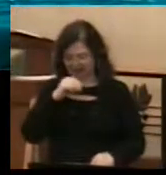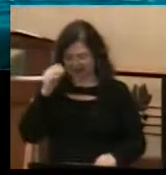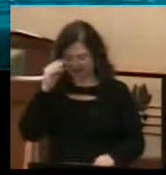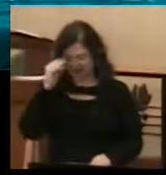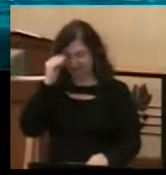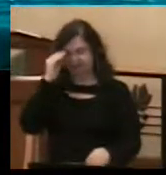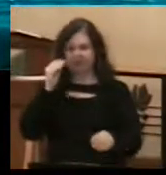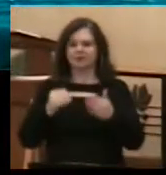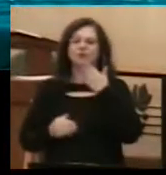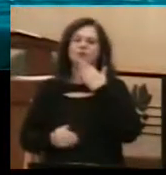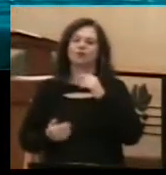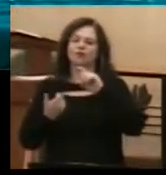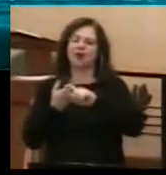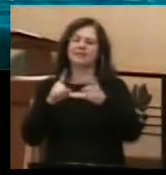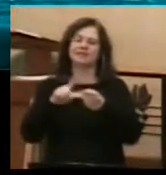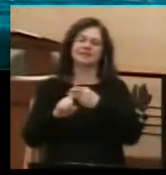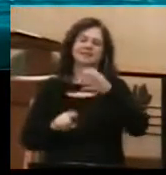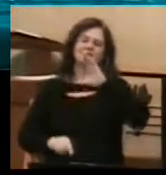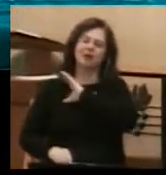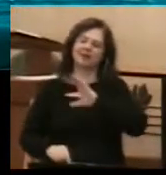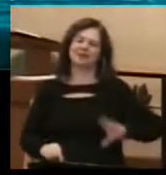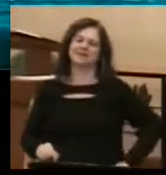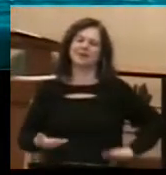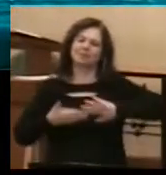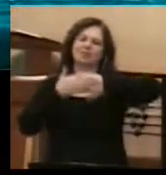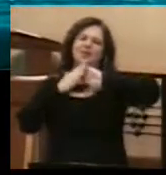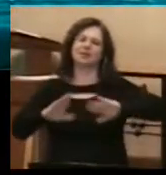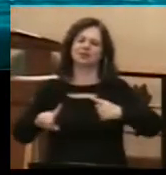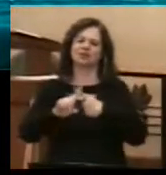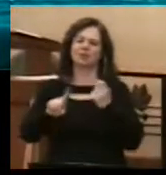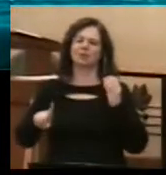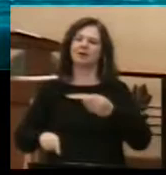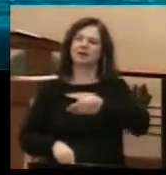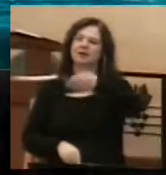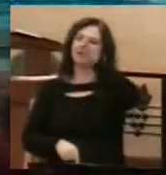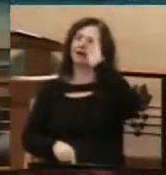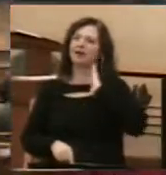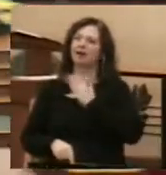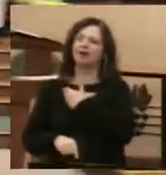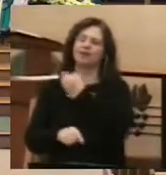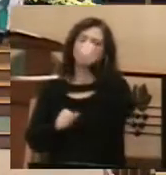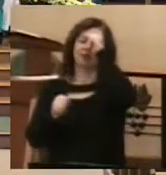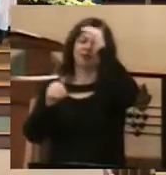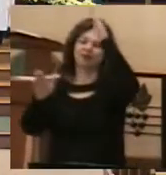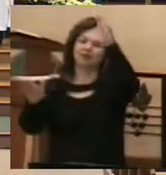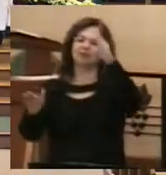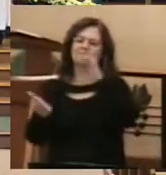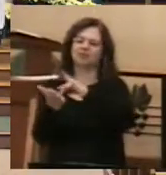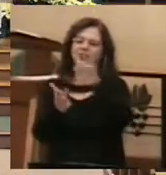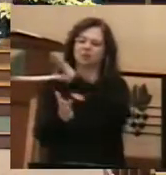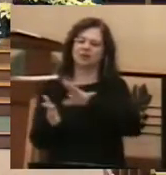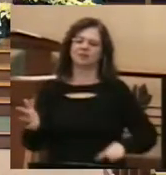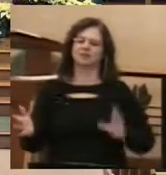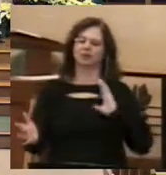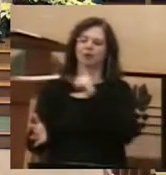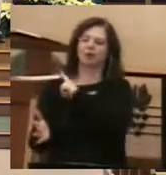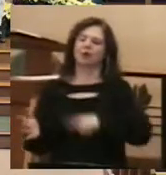Dear friends, in Christ's grace to you and peace from God our Father and from our Lord and Savior Jesus Christ. Amen.